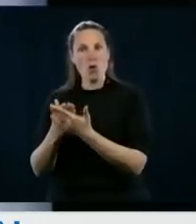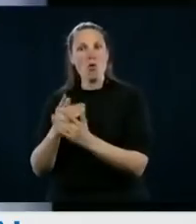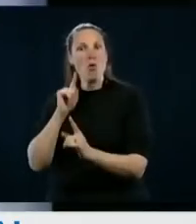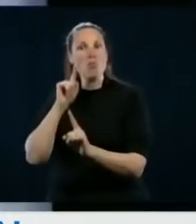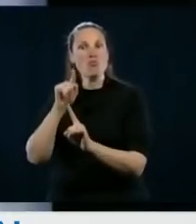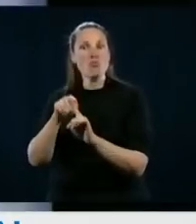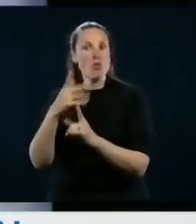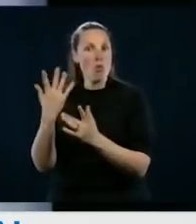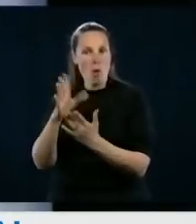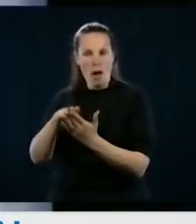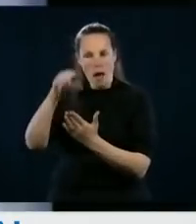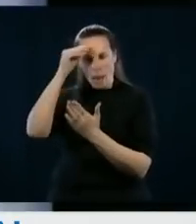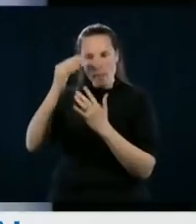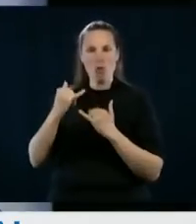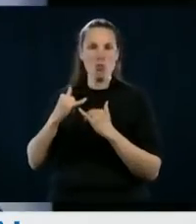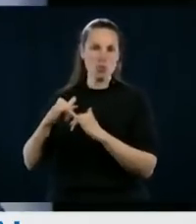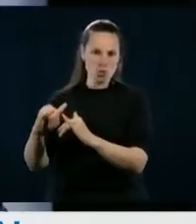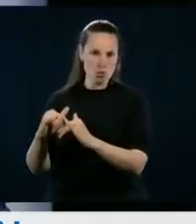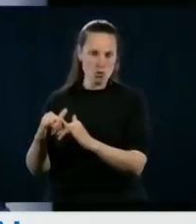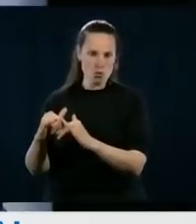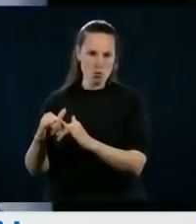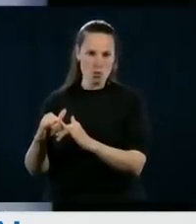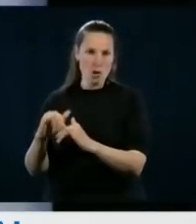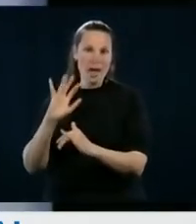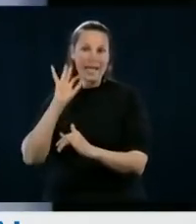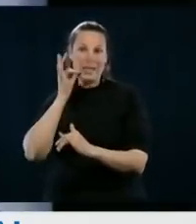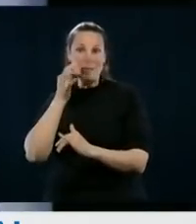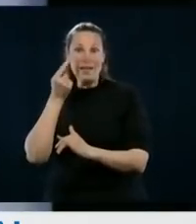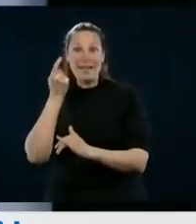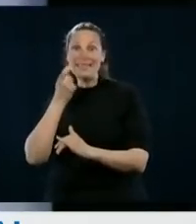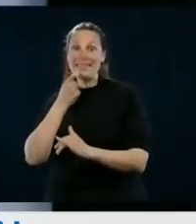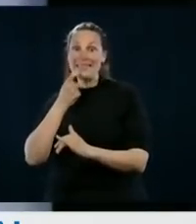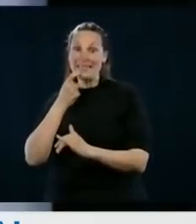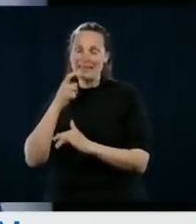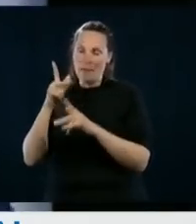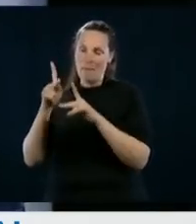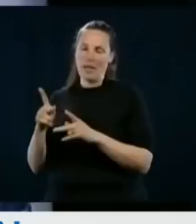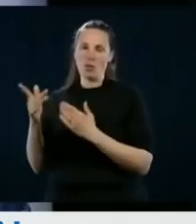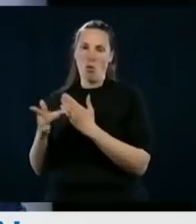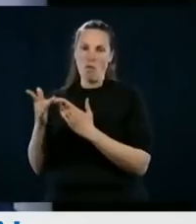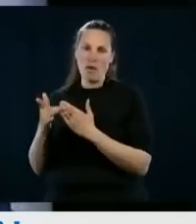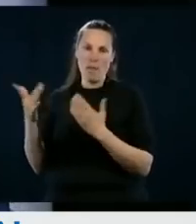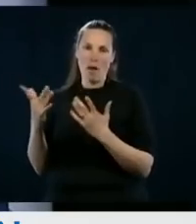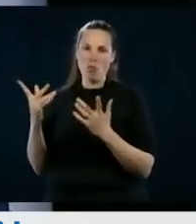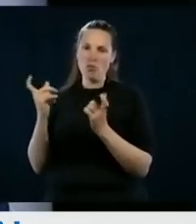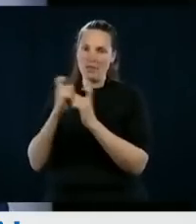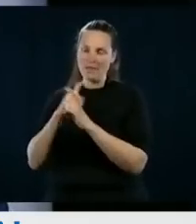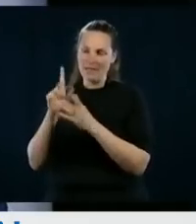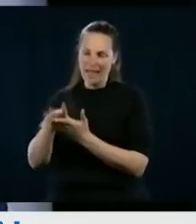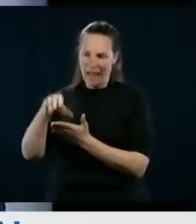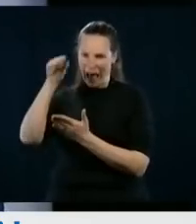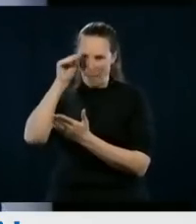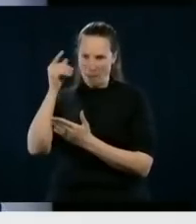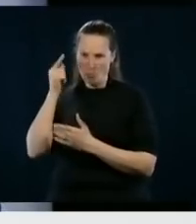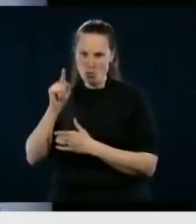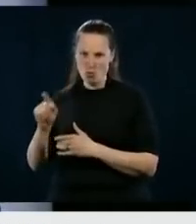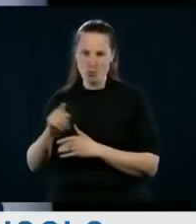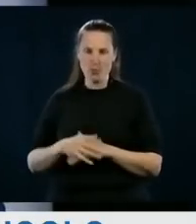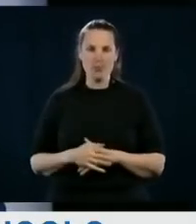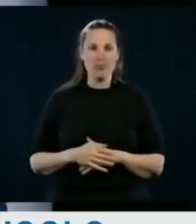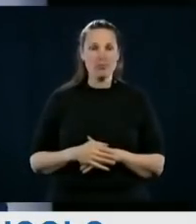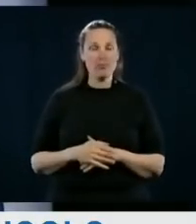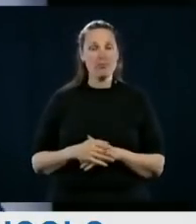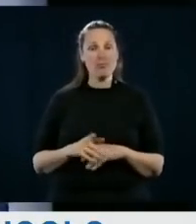All right, we're going to jump in and go from Toronto to Quebec City. We're getting an update from the province's Education Minister. More details on the plan to